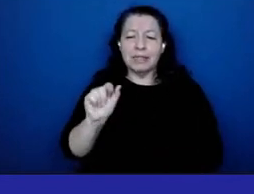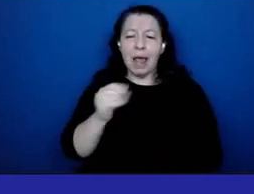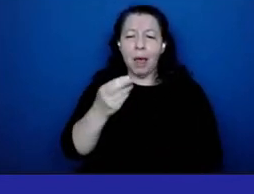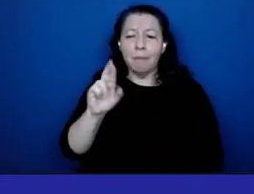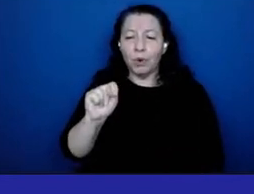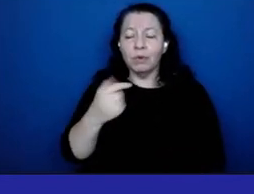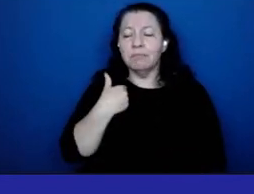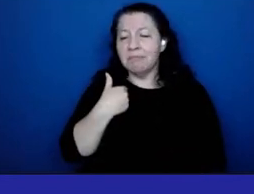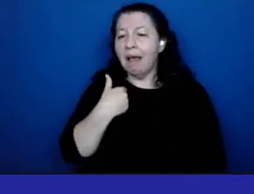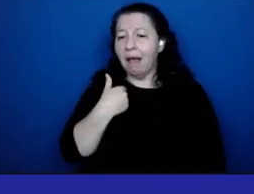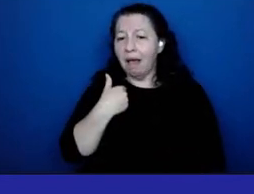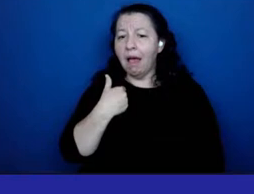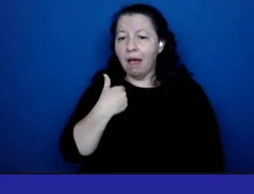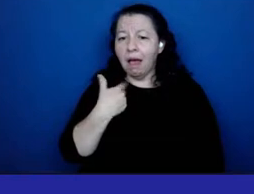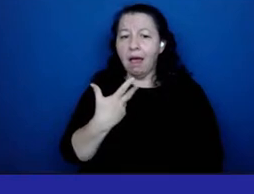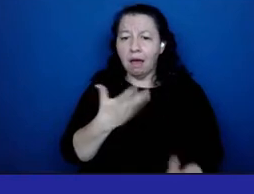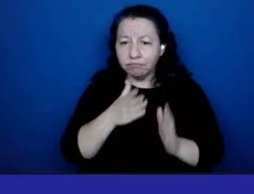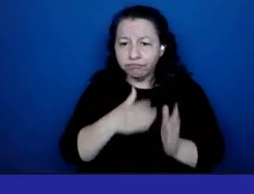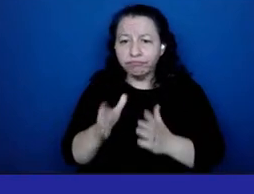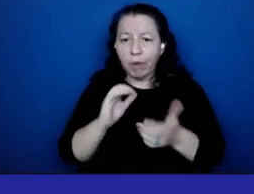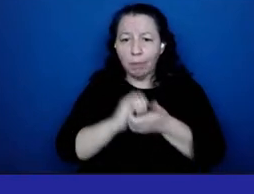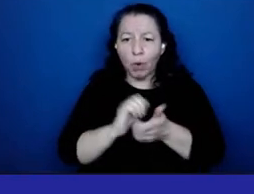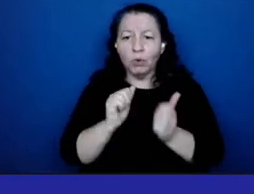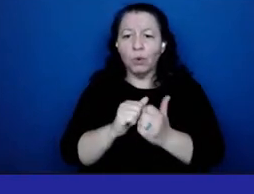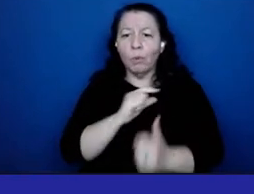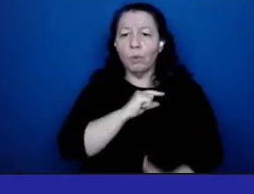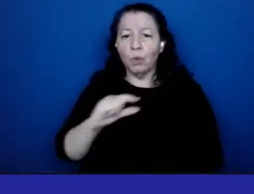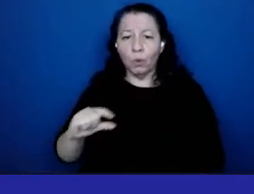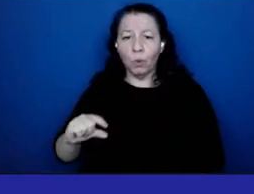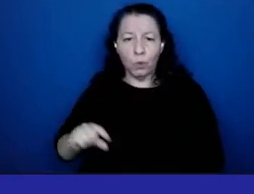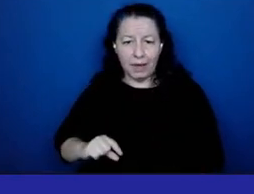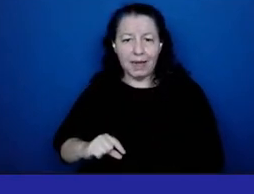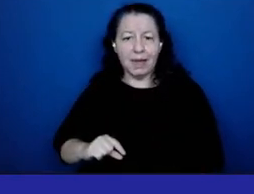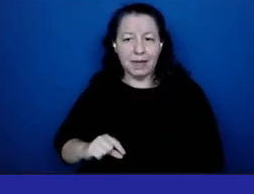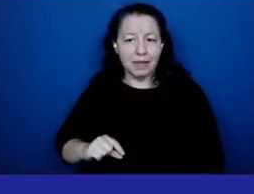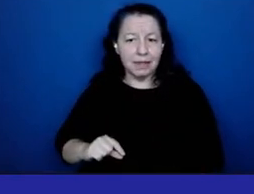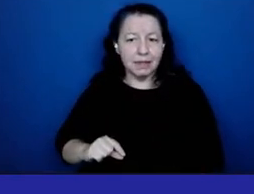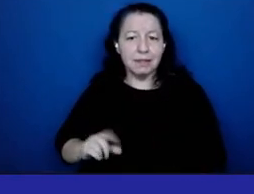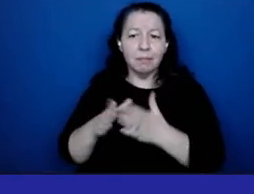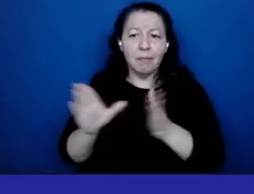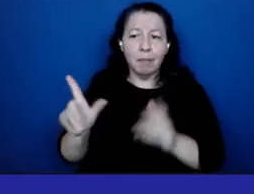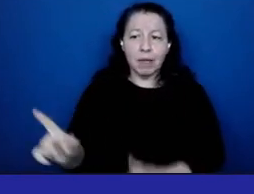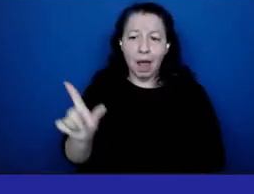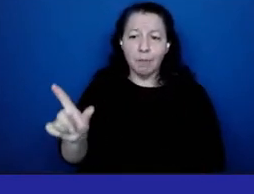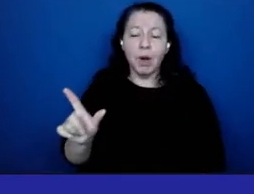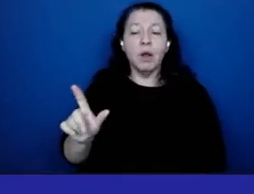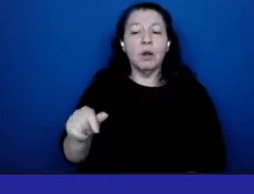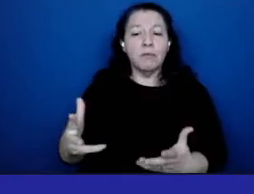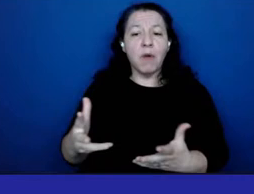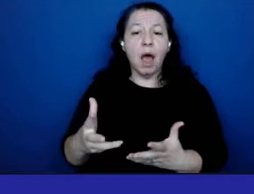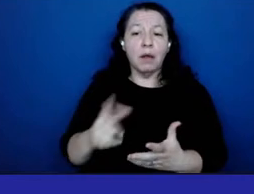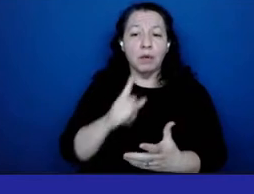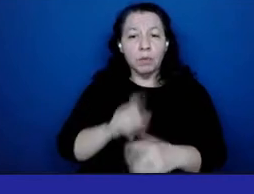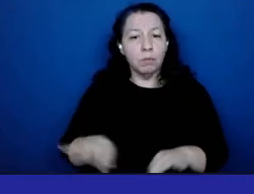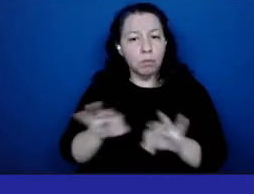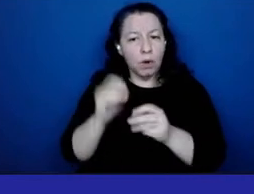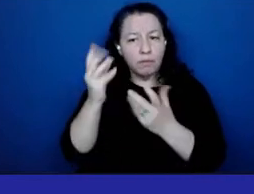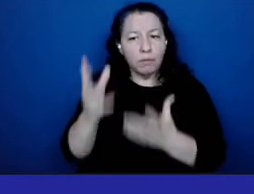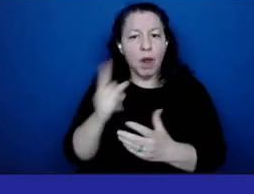with the queen's public library to provide much needed health information to library patrons and community members